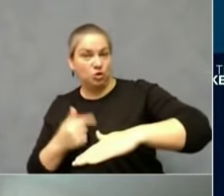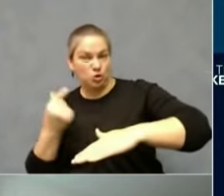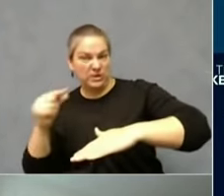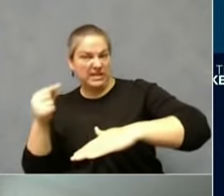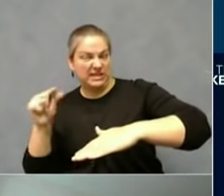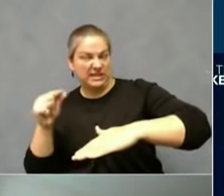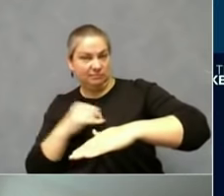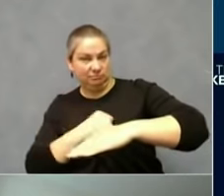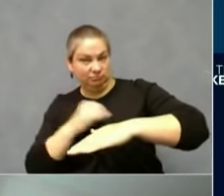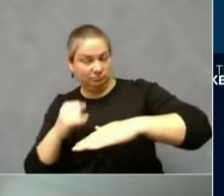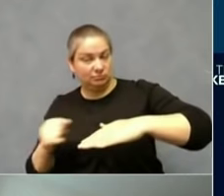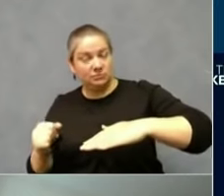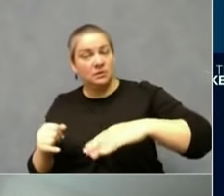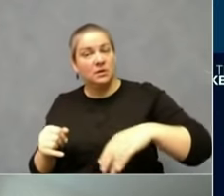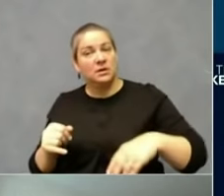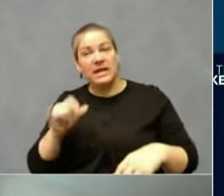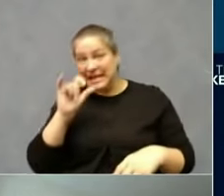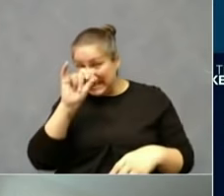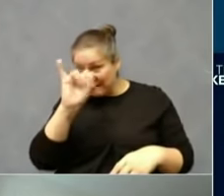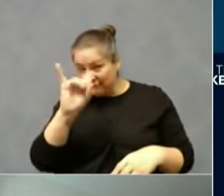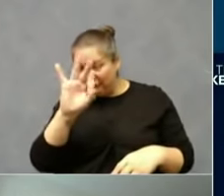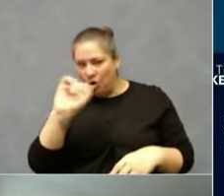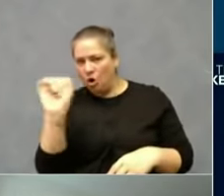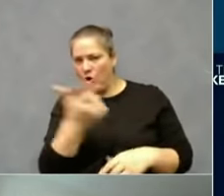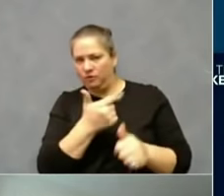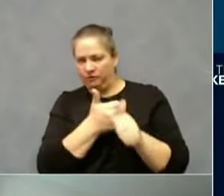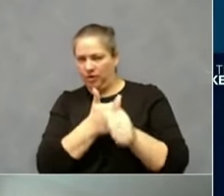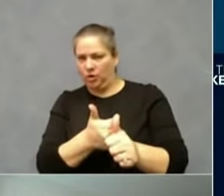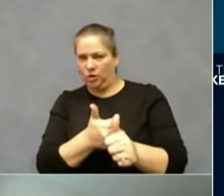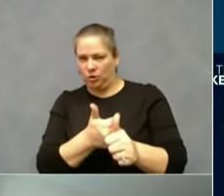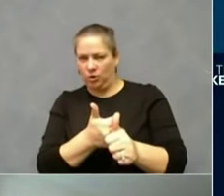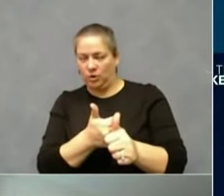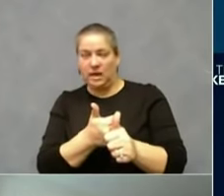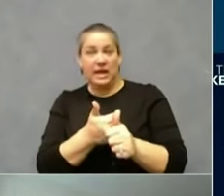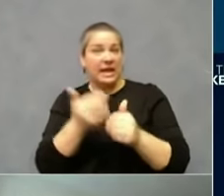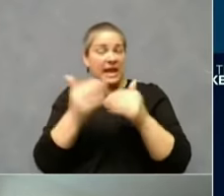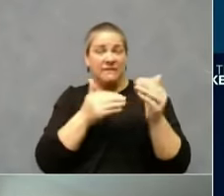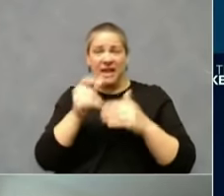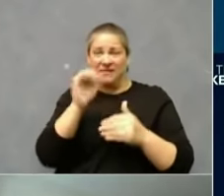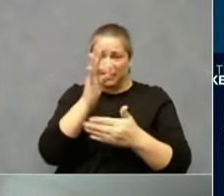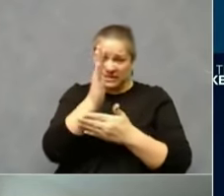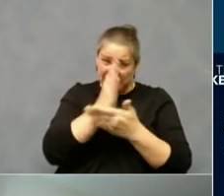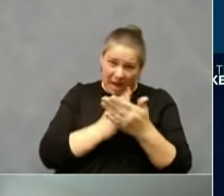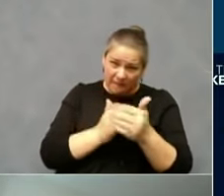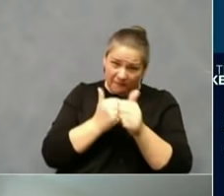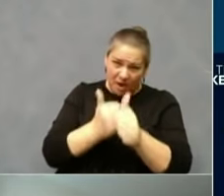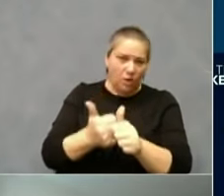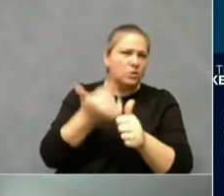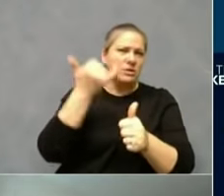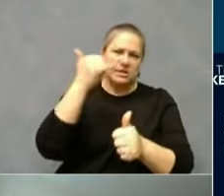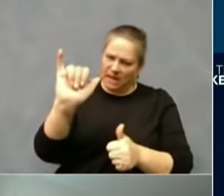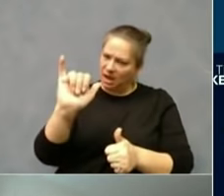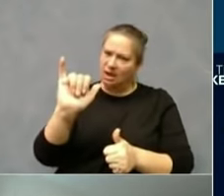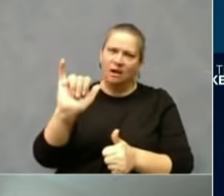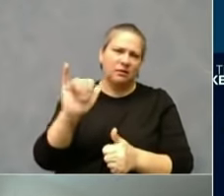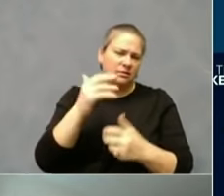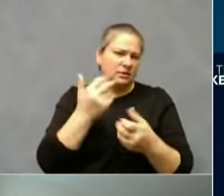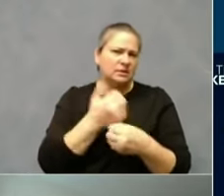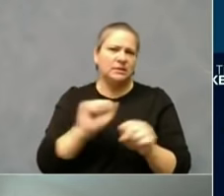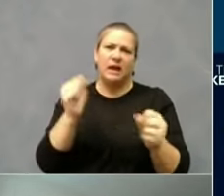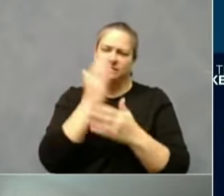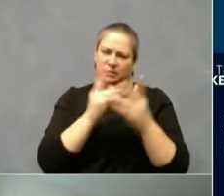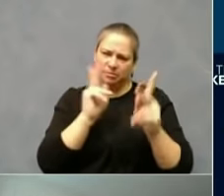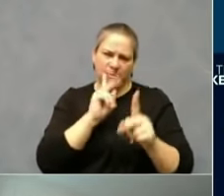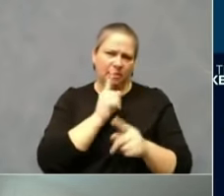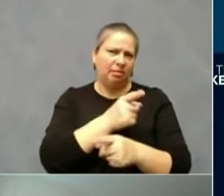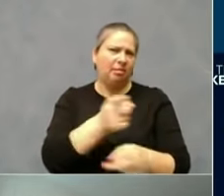everyone just complied. And even with low compliance, you still see a significant decrease in the number of deaths.